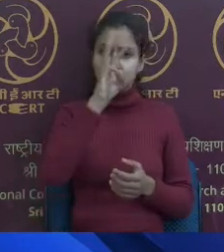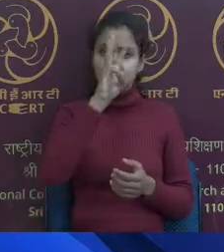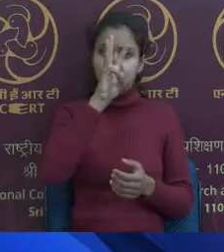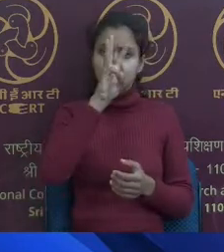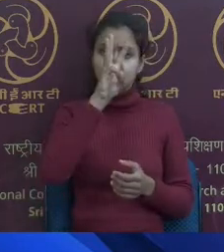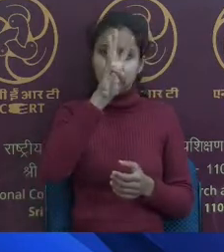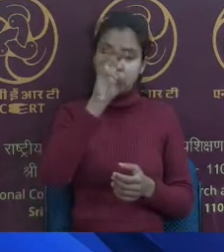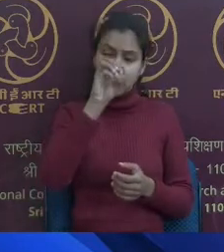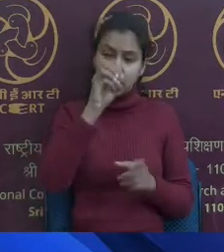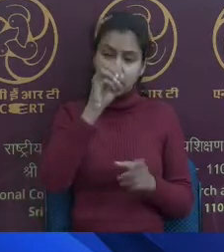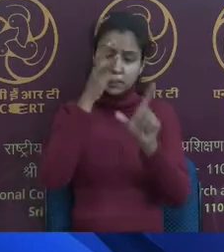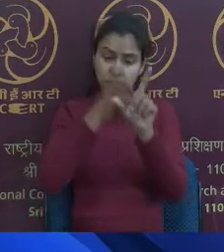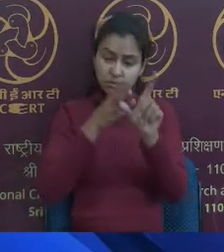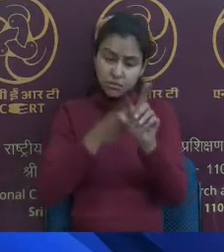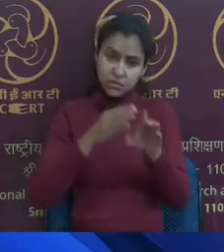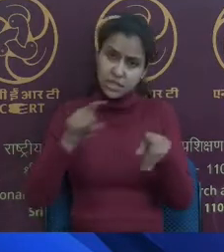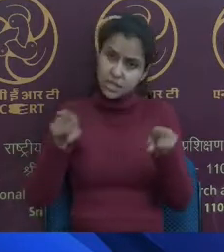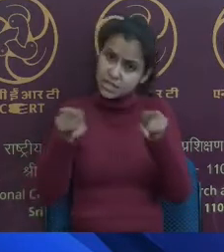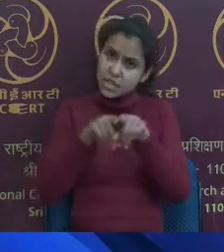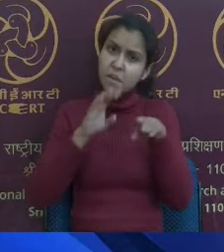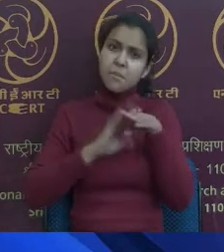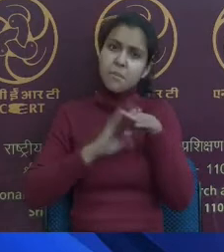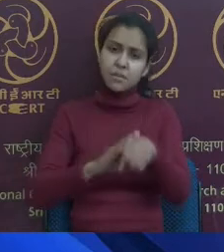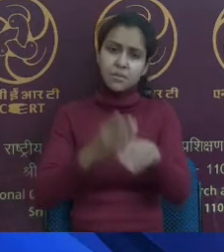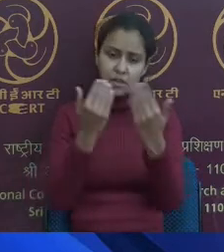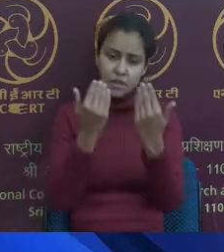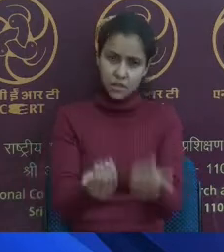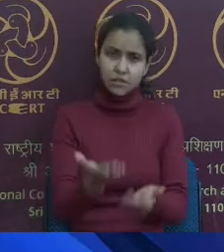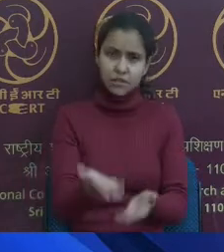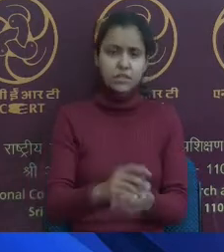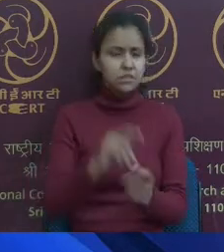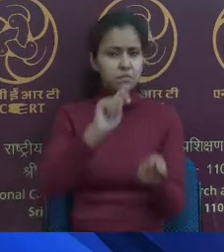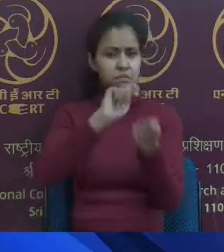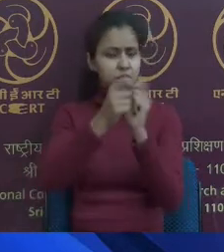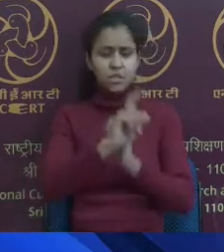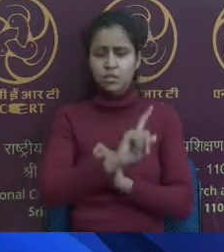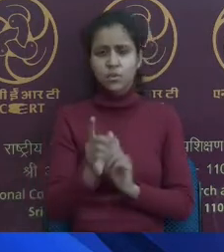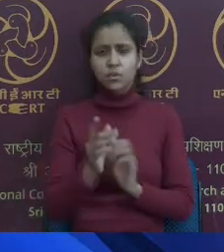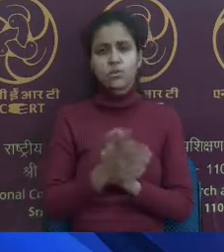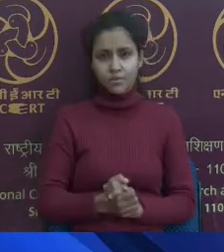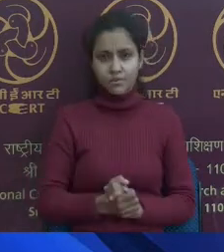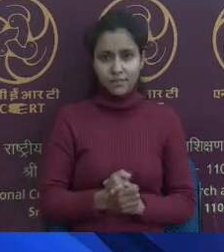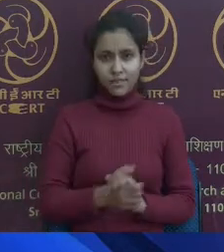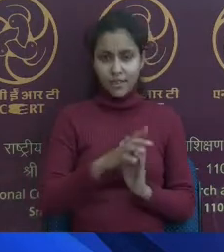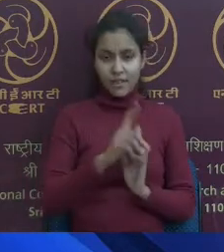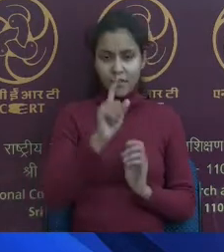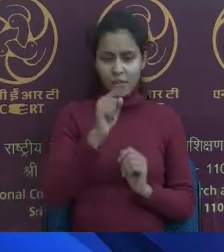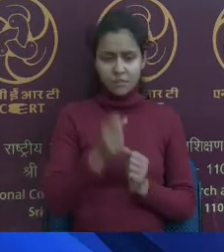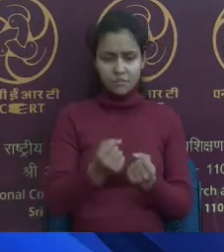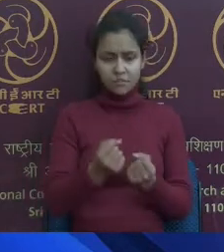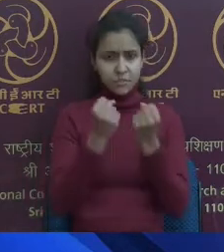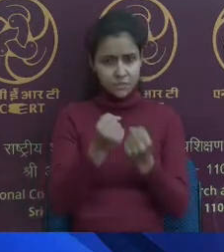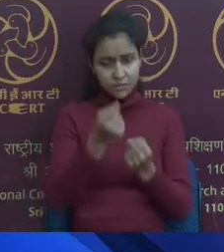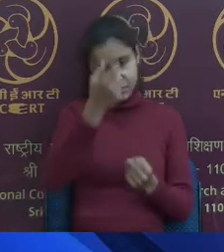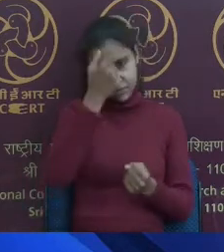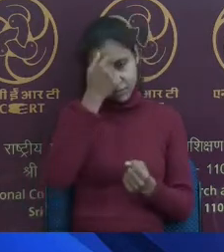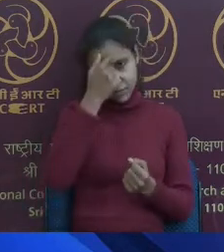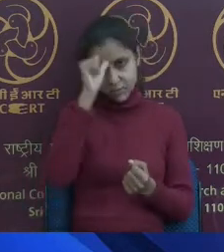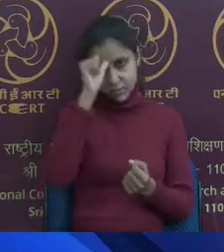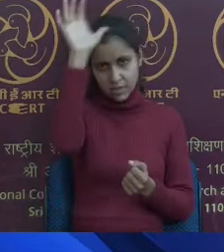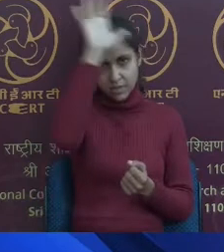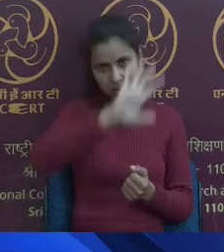same experience still now also, which is not changed, which is one in five children are having this difficulty in India. It's about 35 million children.